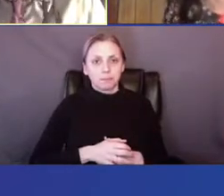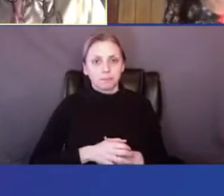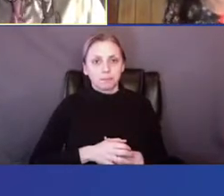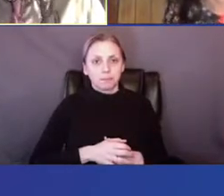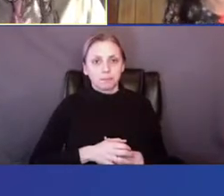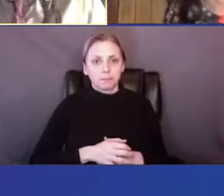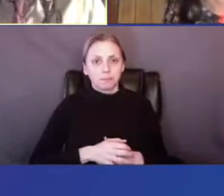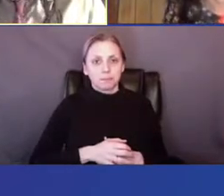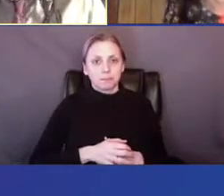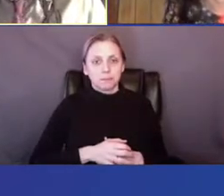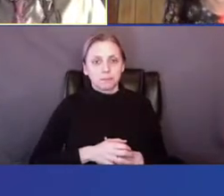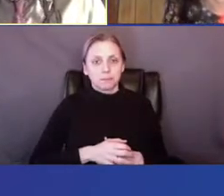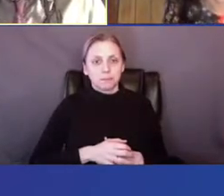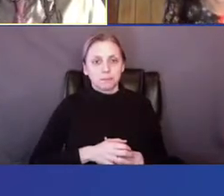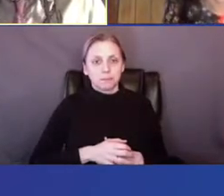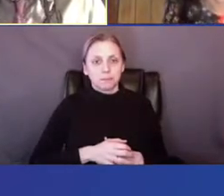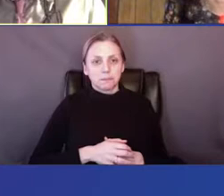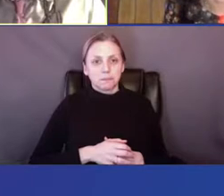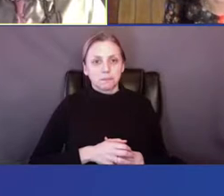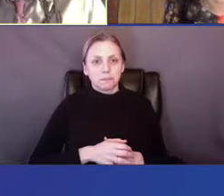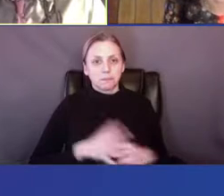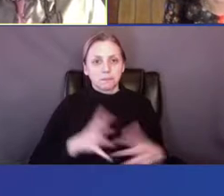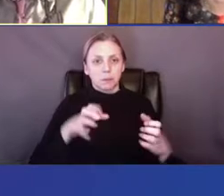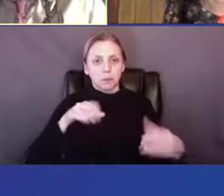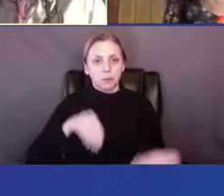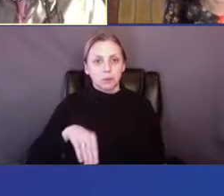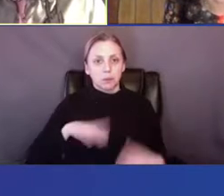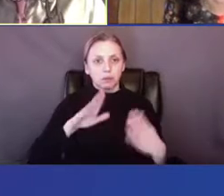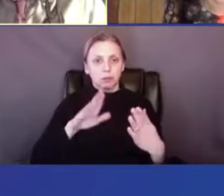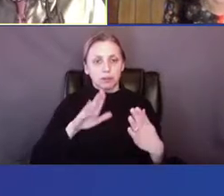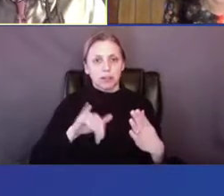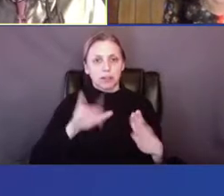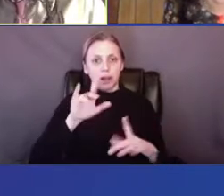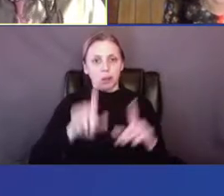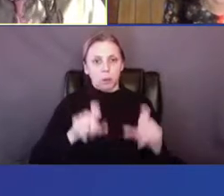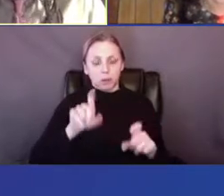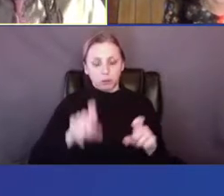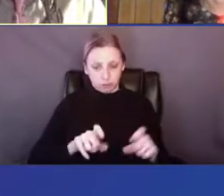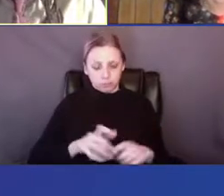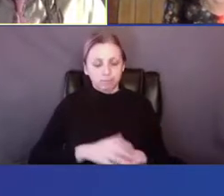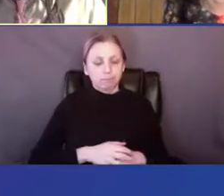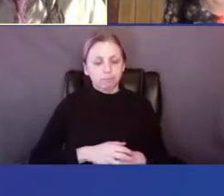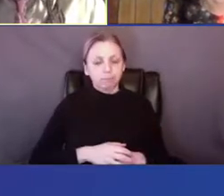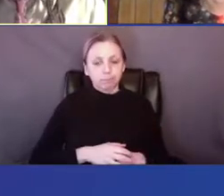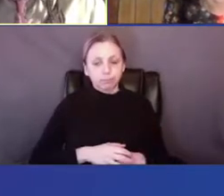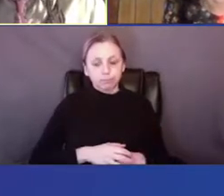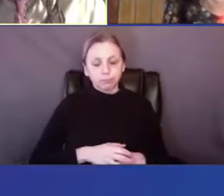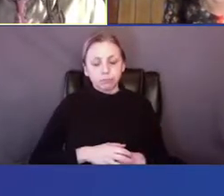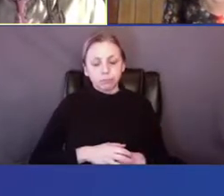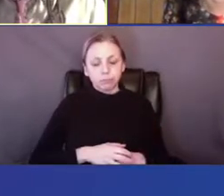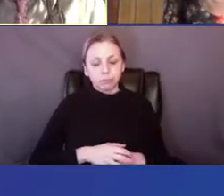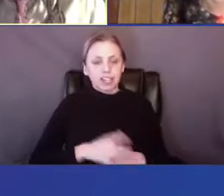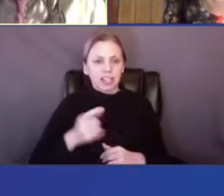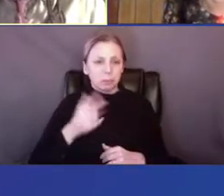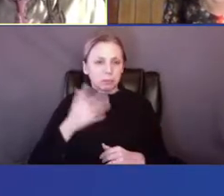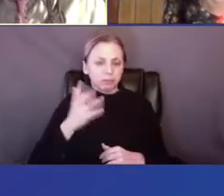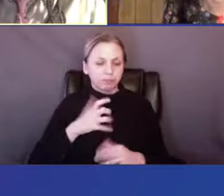Just to, uh, address the question obliquely, I, uh,